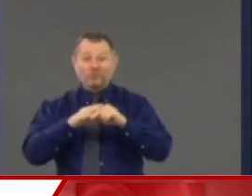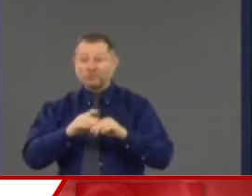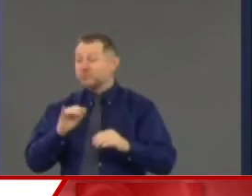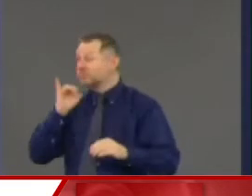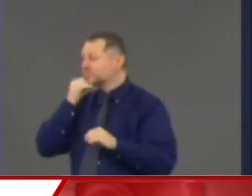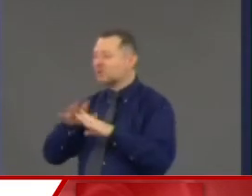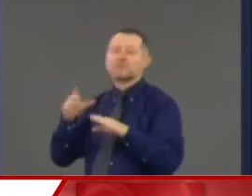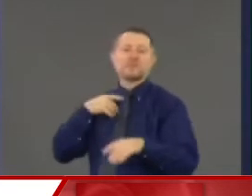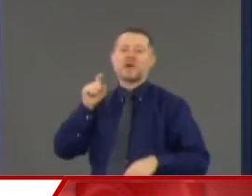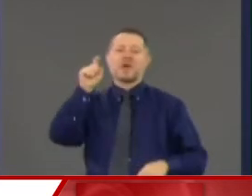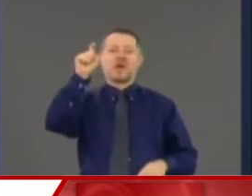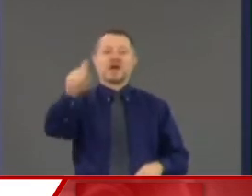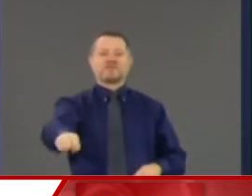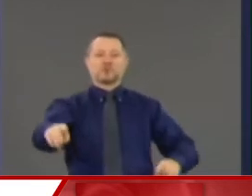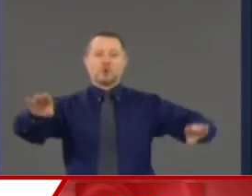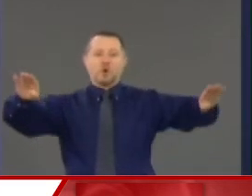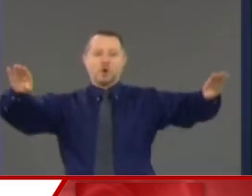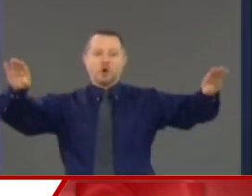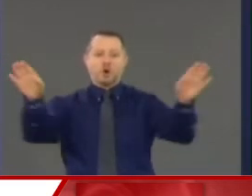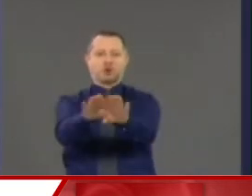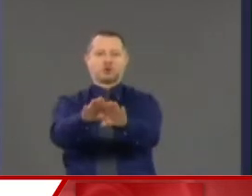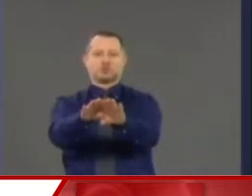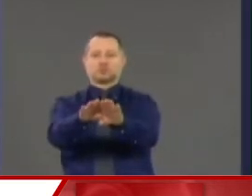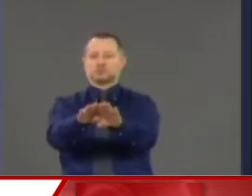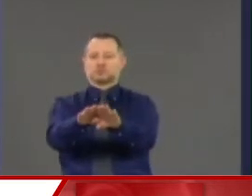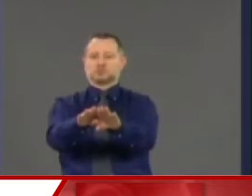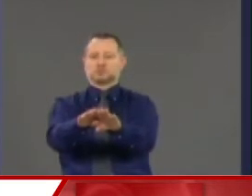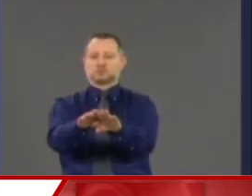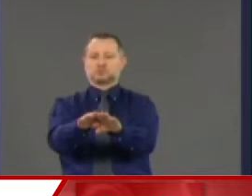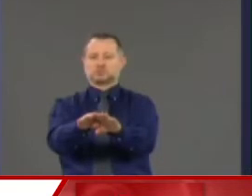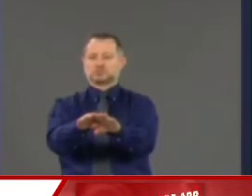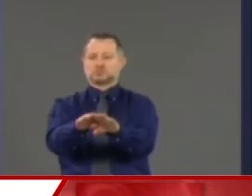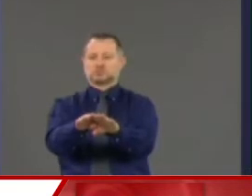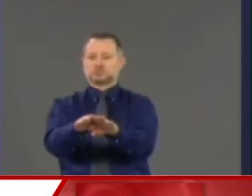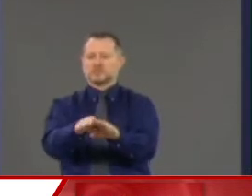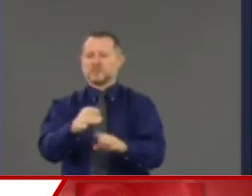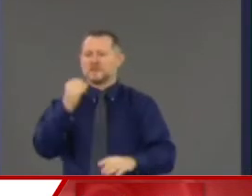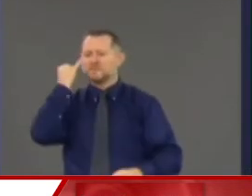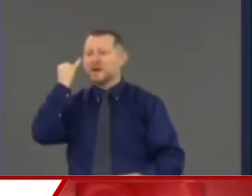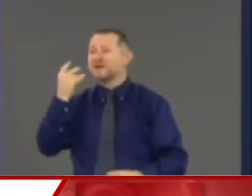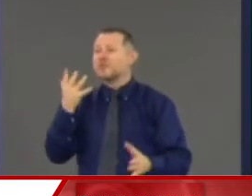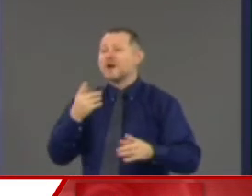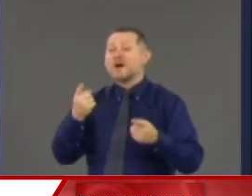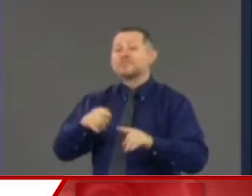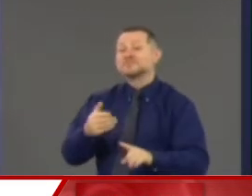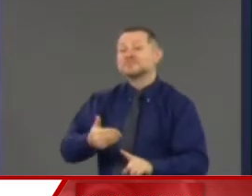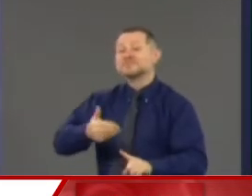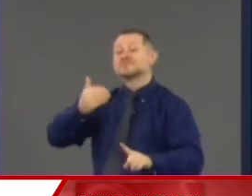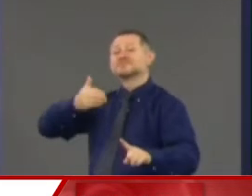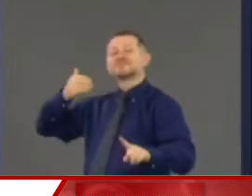allow, what is the, where were we that was the real danger point?